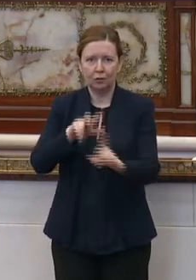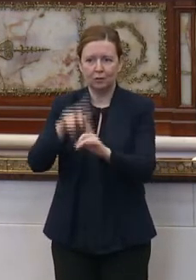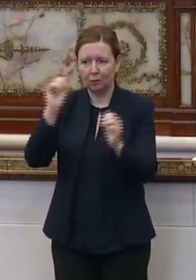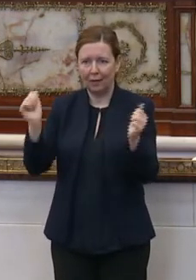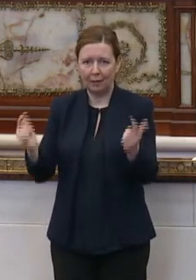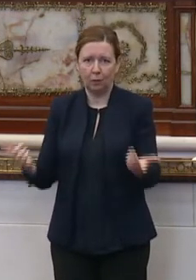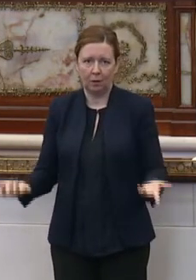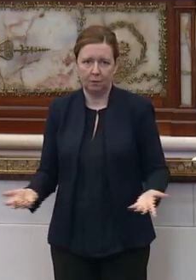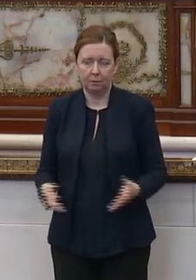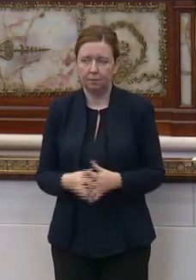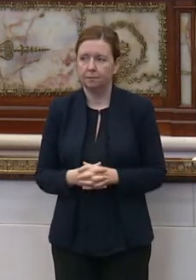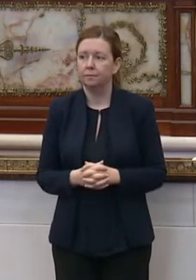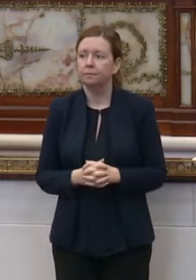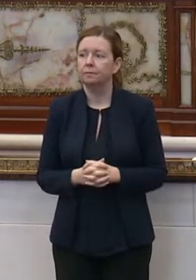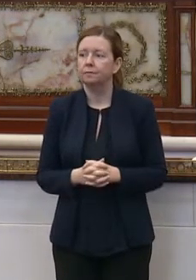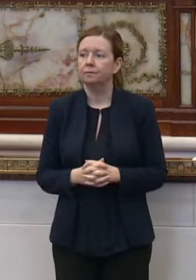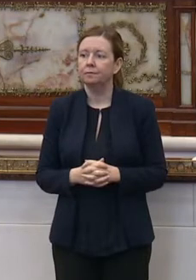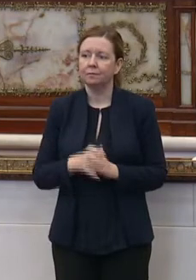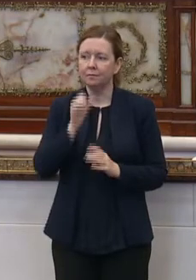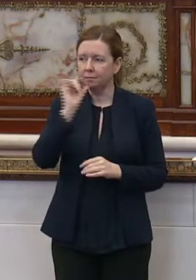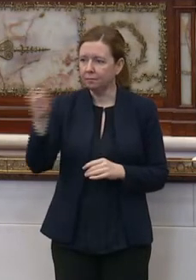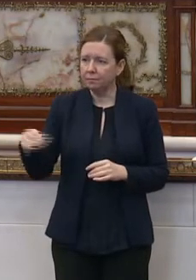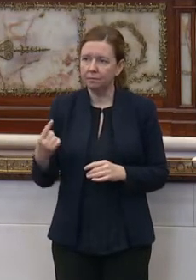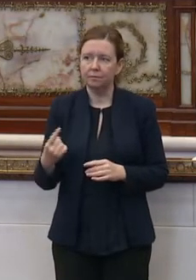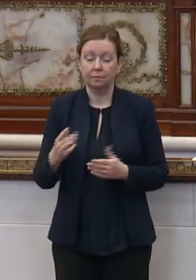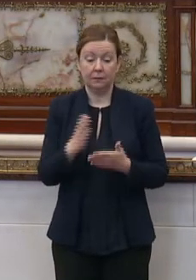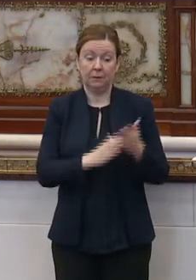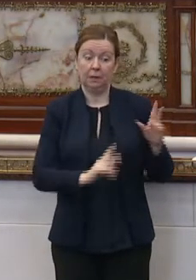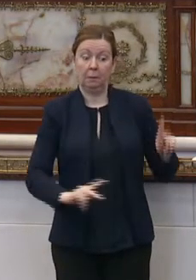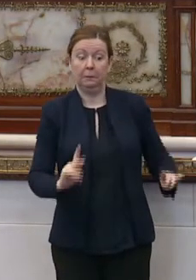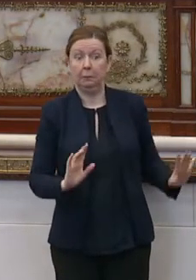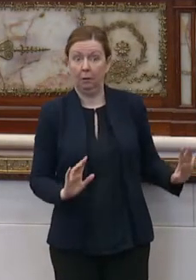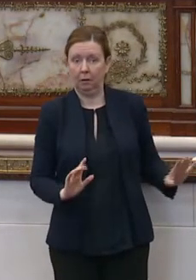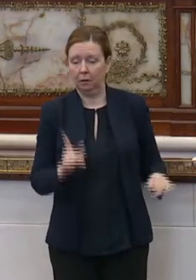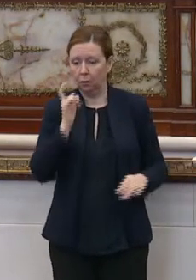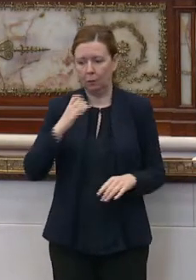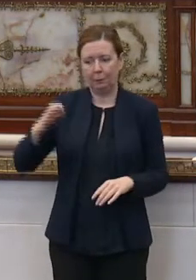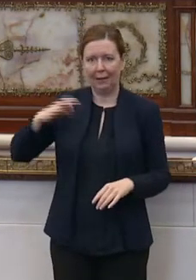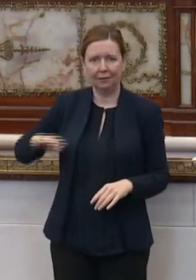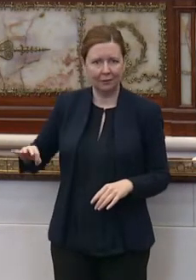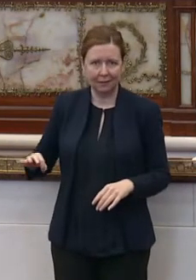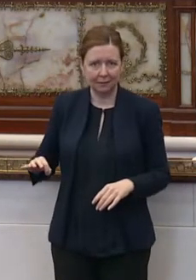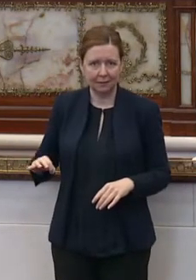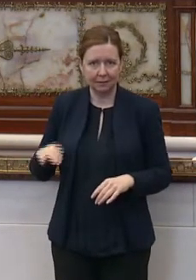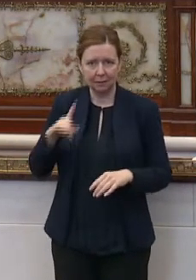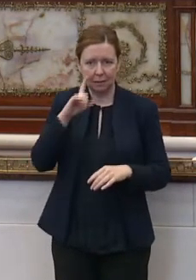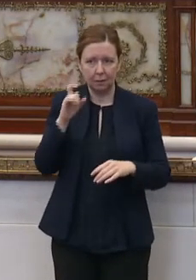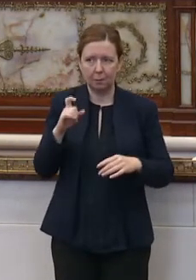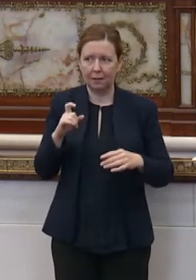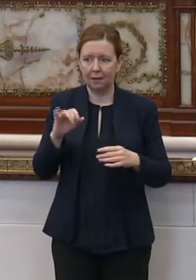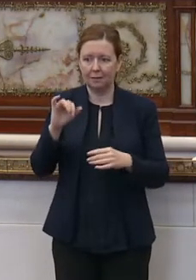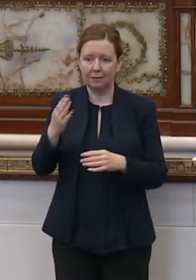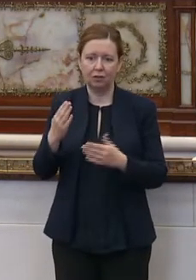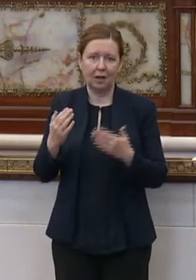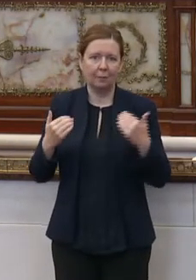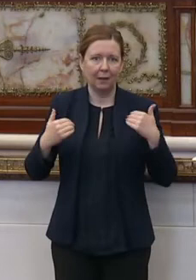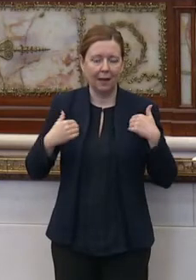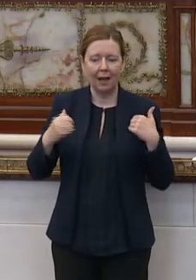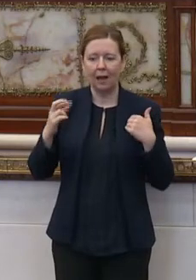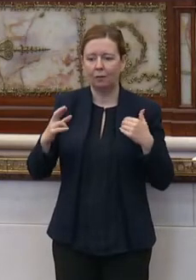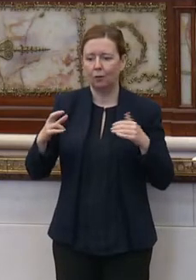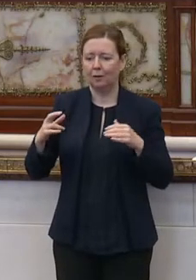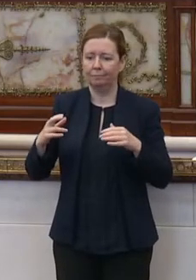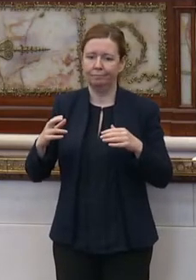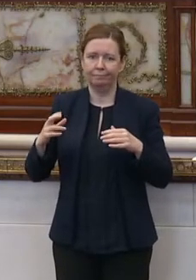anybody. It's not just to some people who will benefit because of the job they have or the